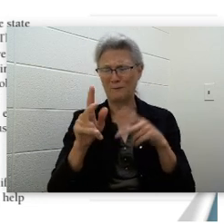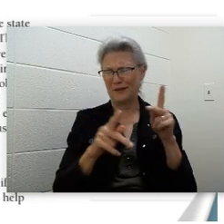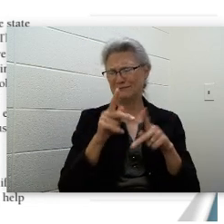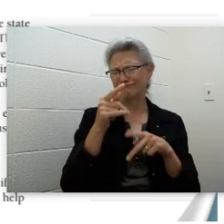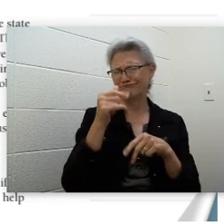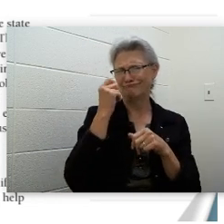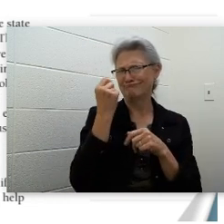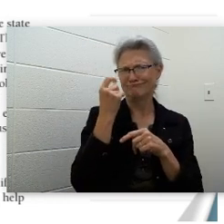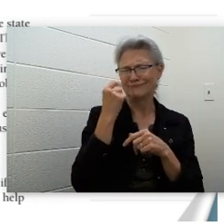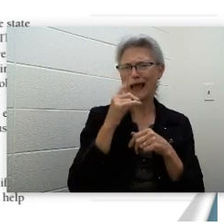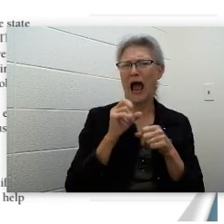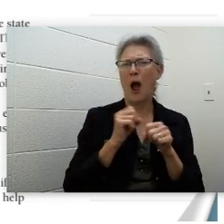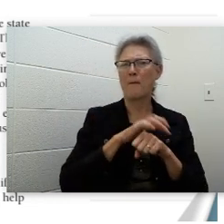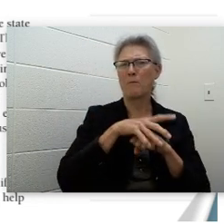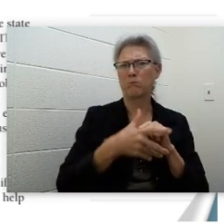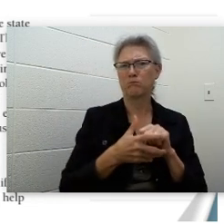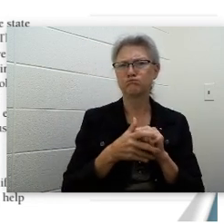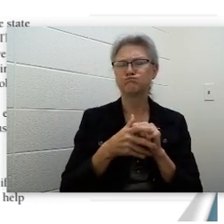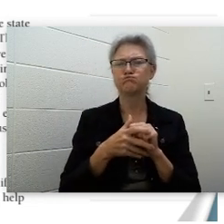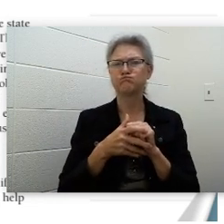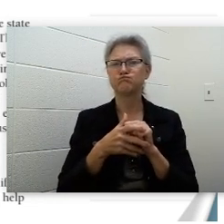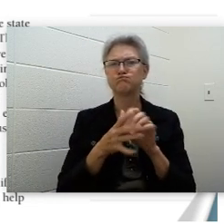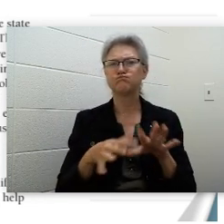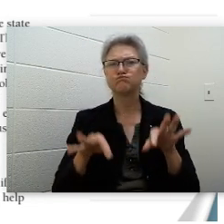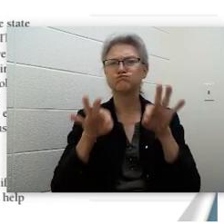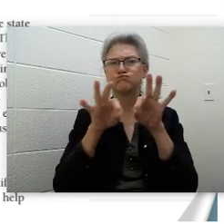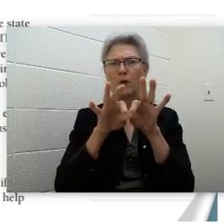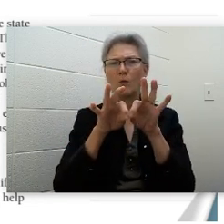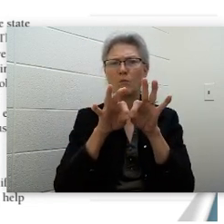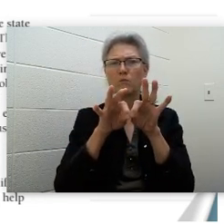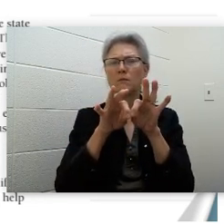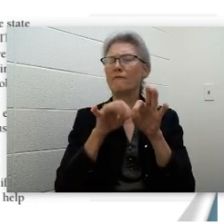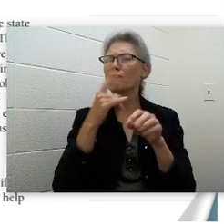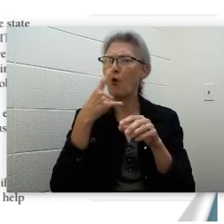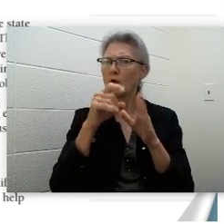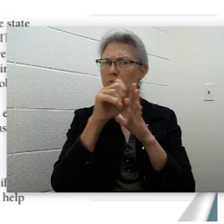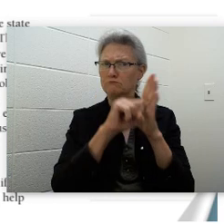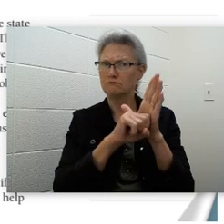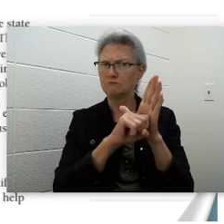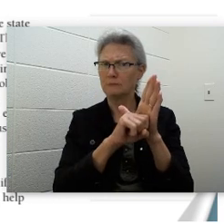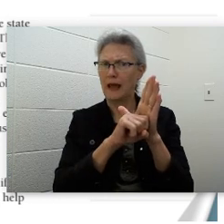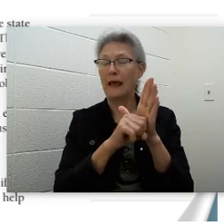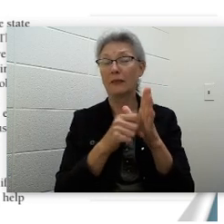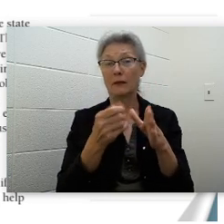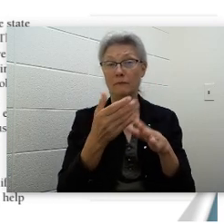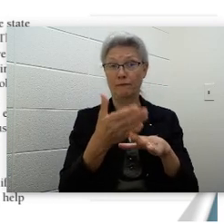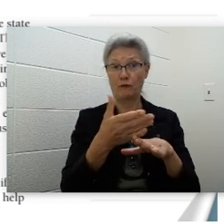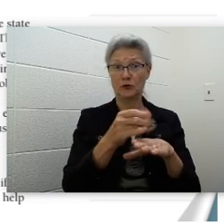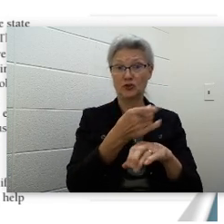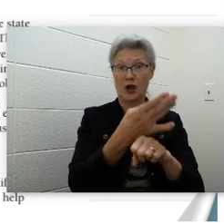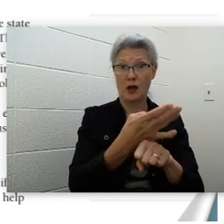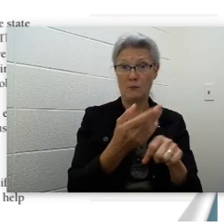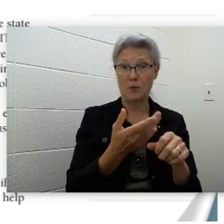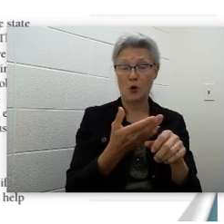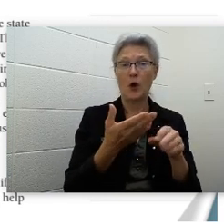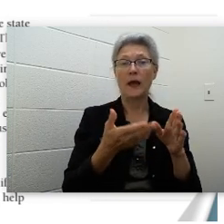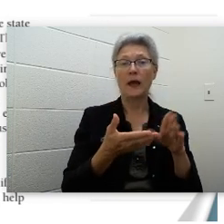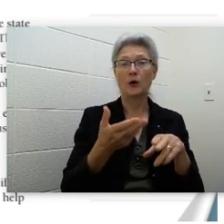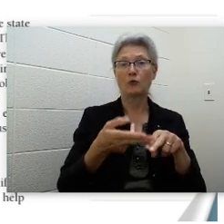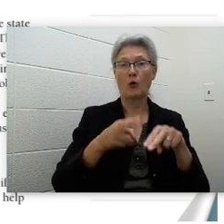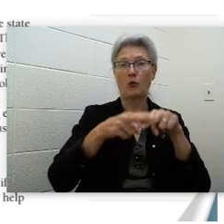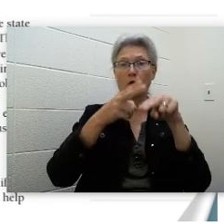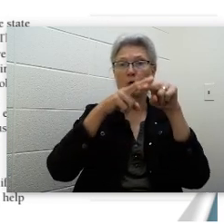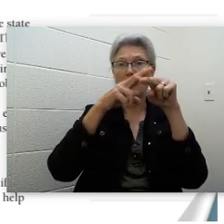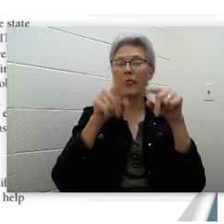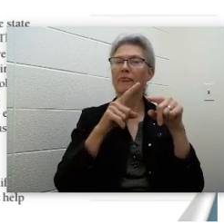Washington State and the potential for job growth. Then Governor Chris Gorgier said, in fact,